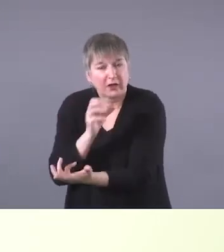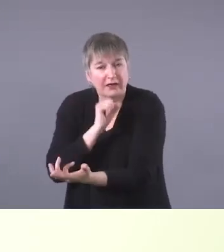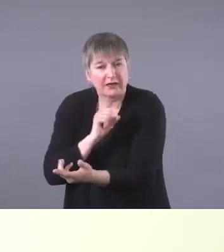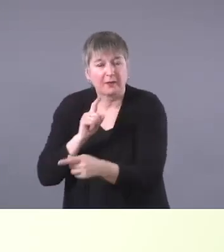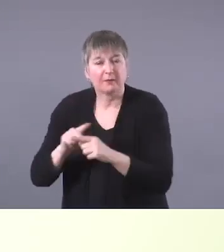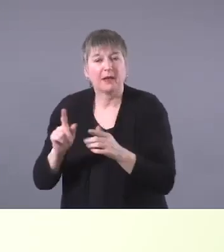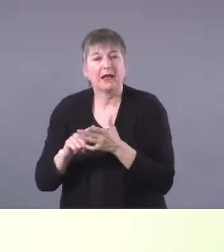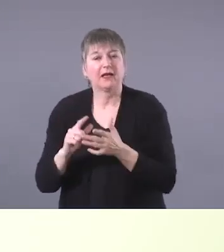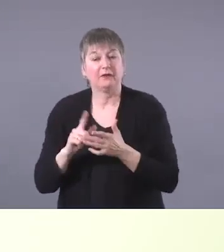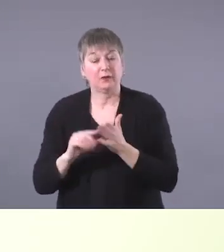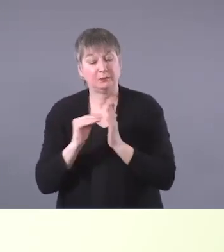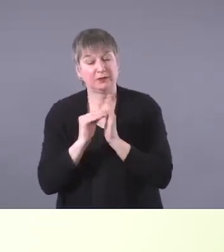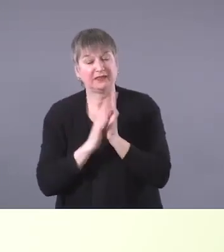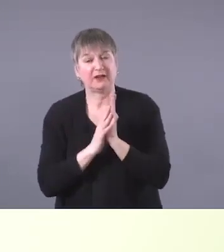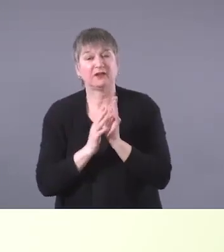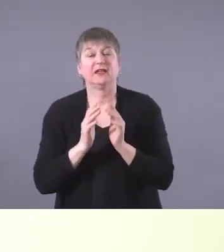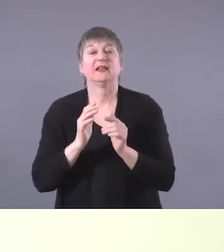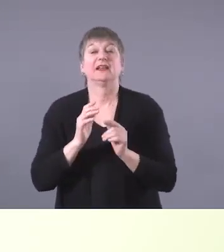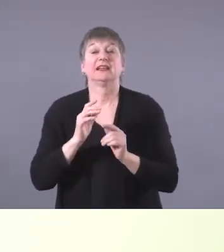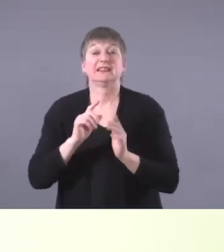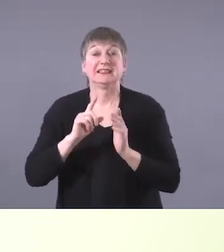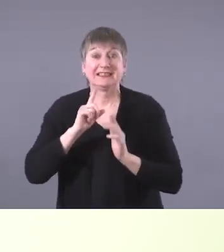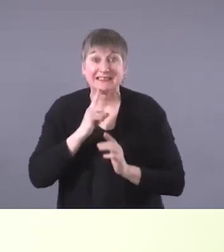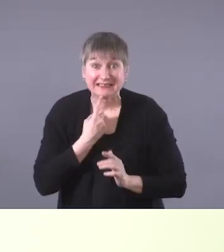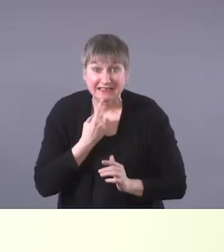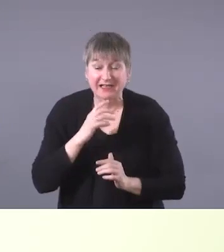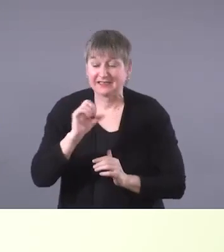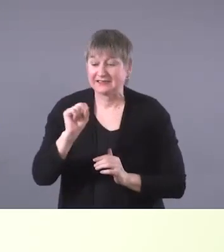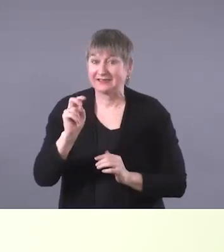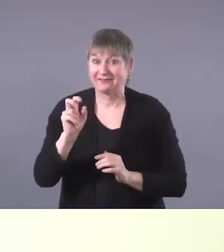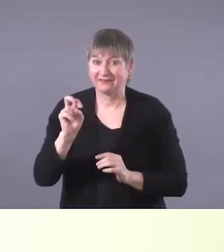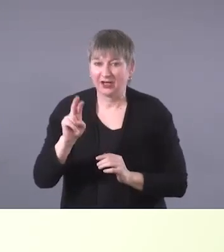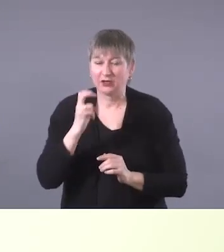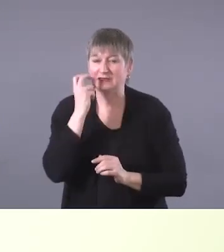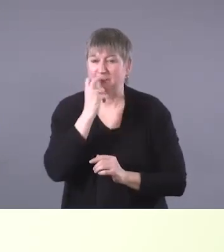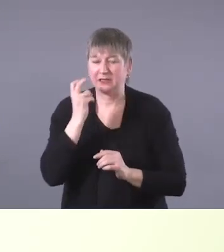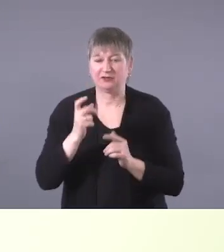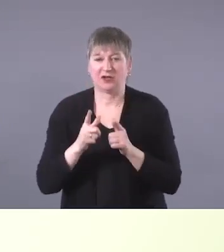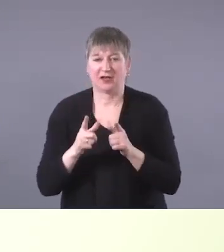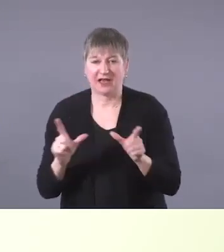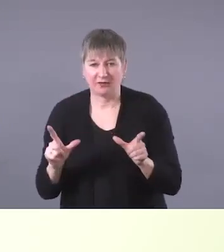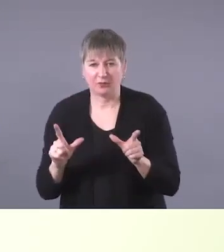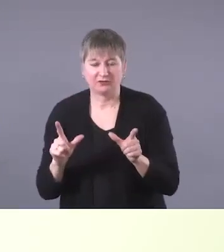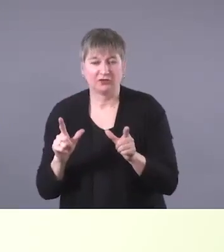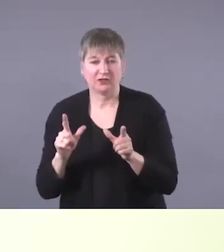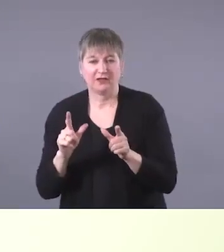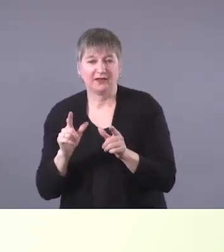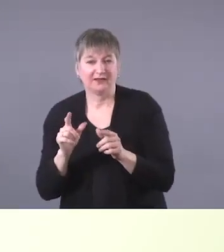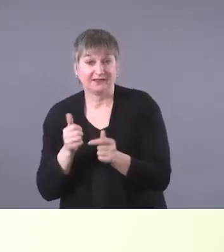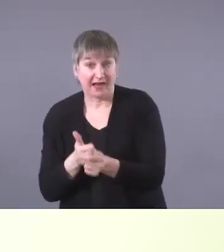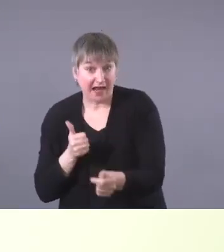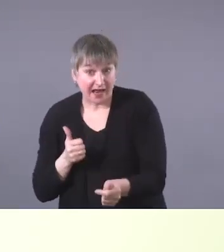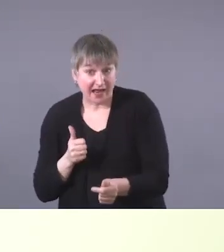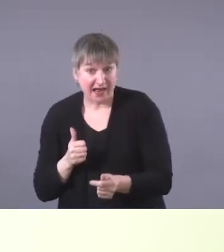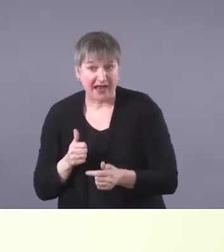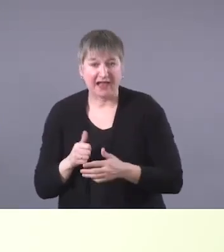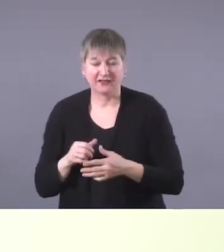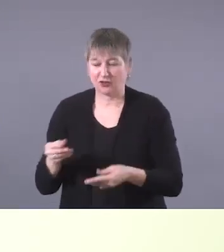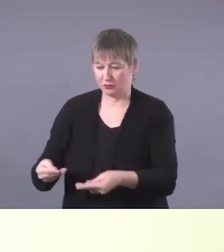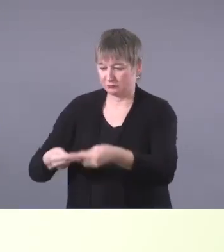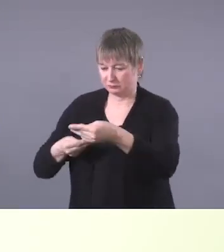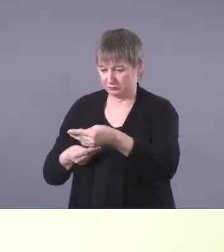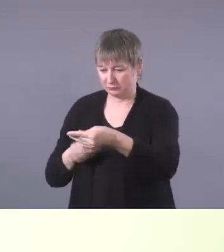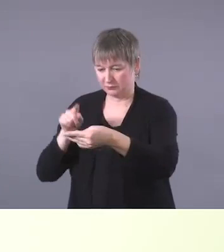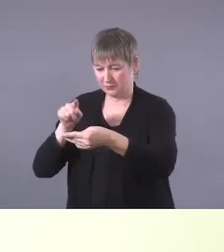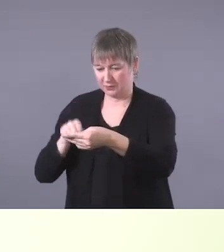delay that, you know, any given individual may not know how to interpret that and it may, they may see it as something